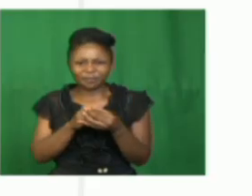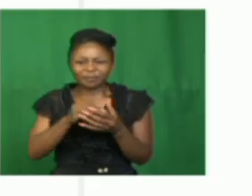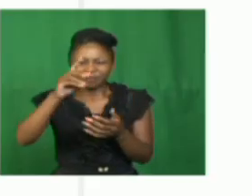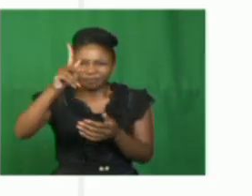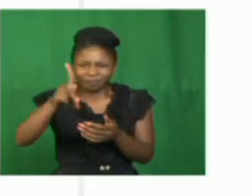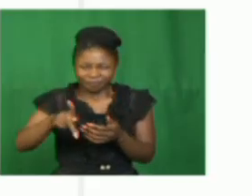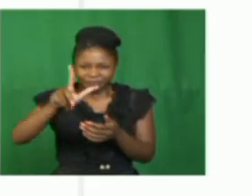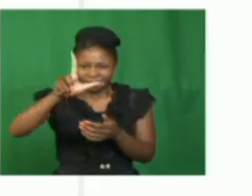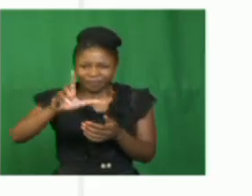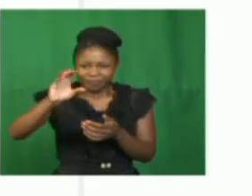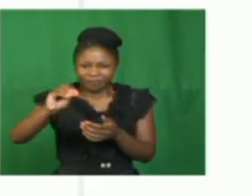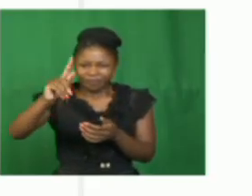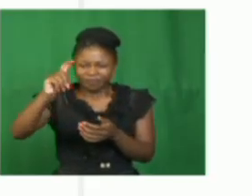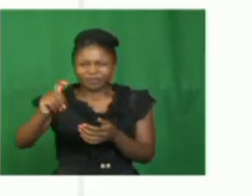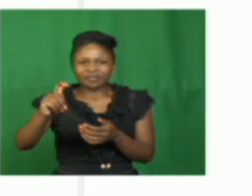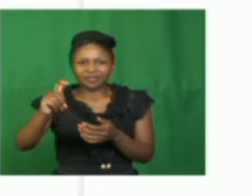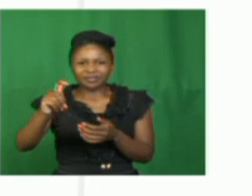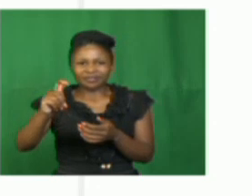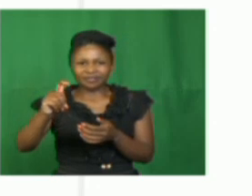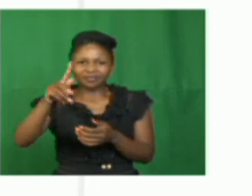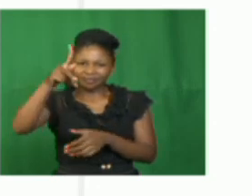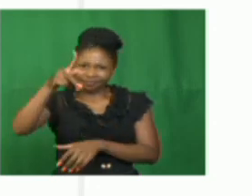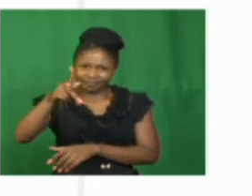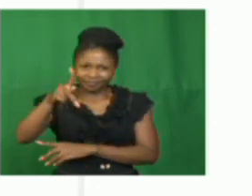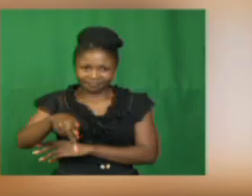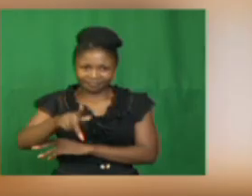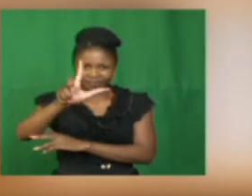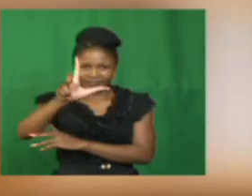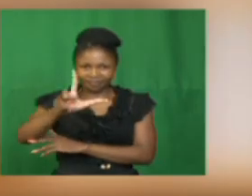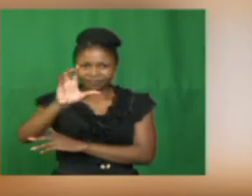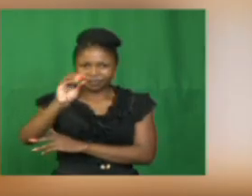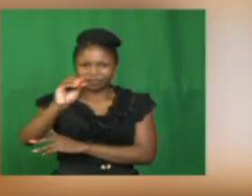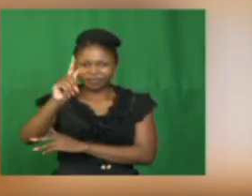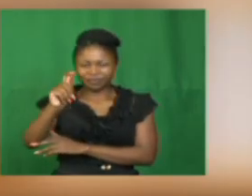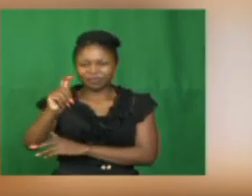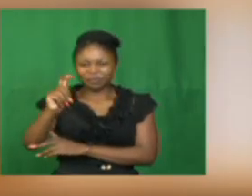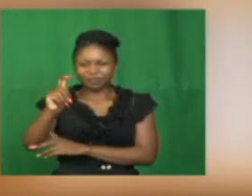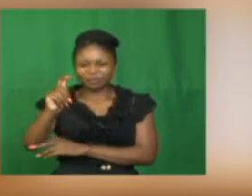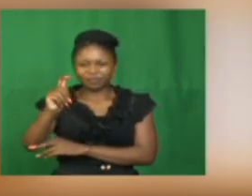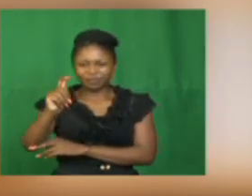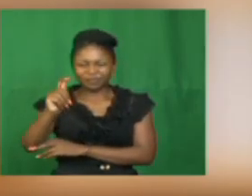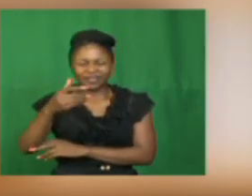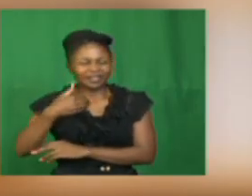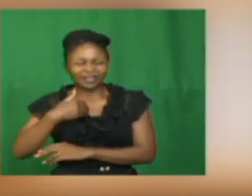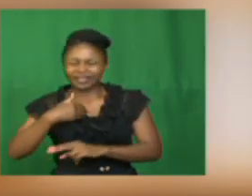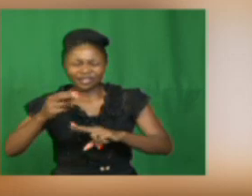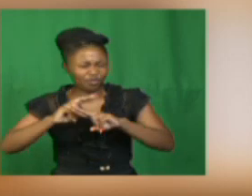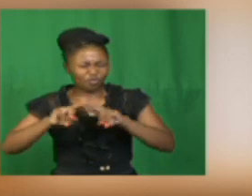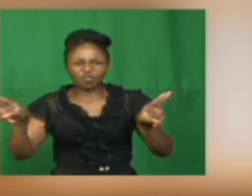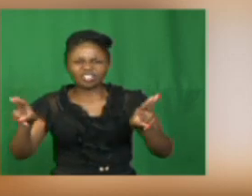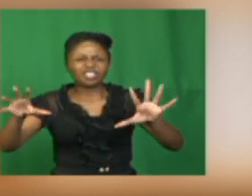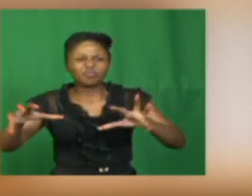seven, please, understand this very well. I am not talking about the plot that you make in the